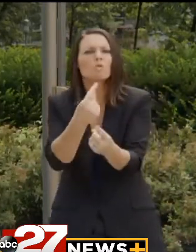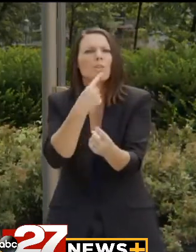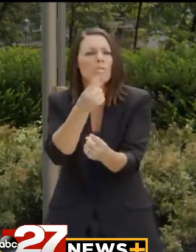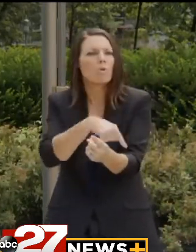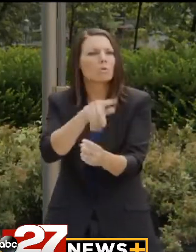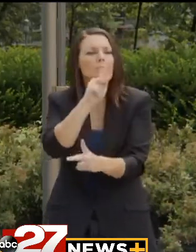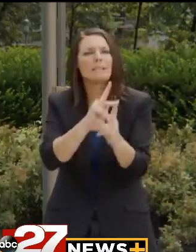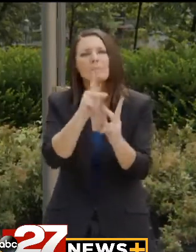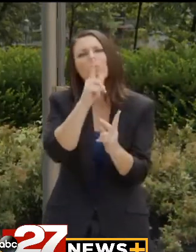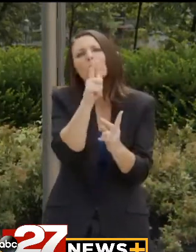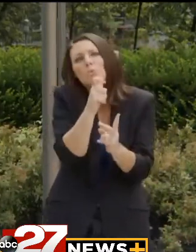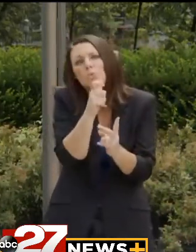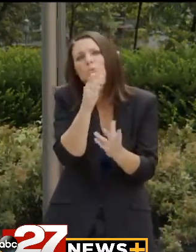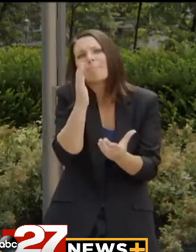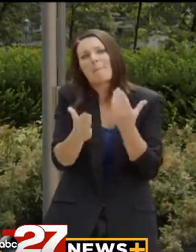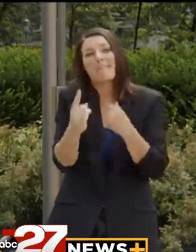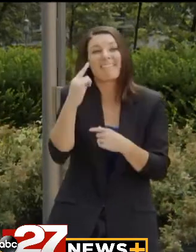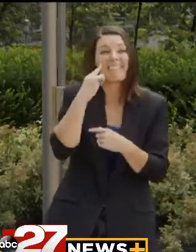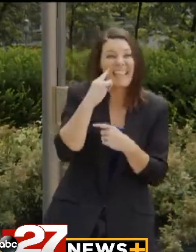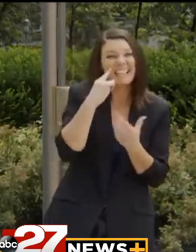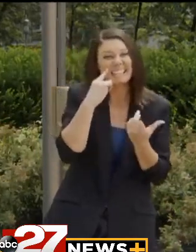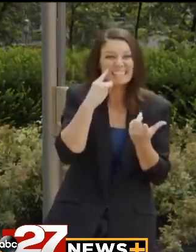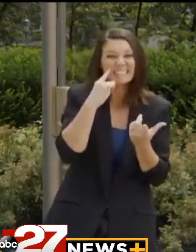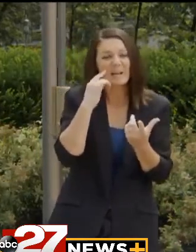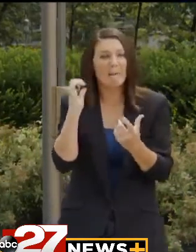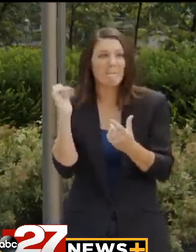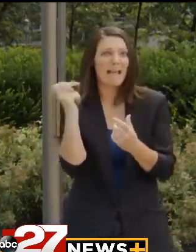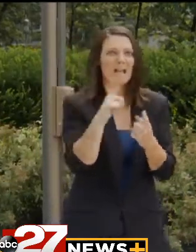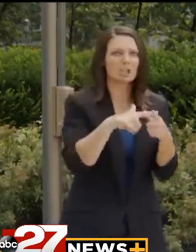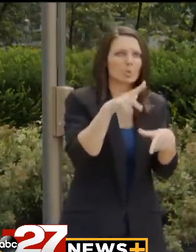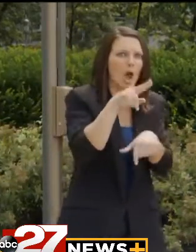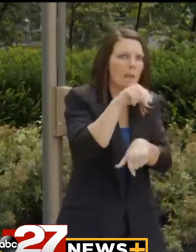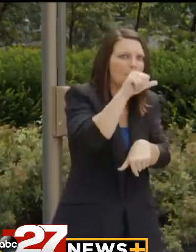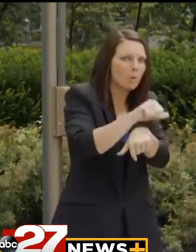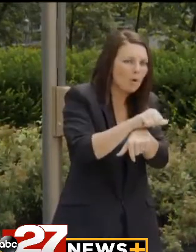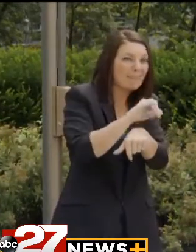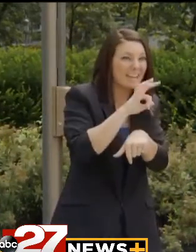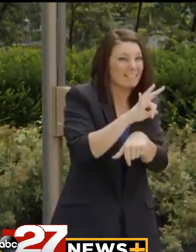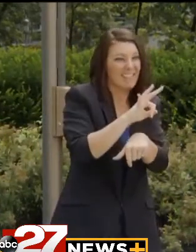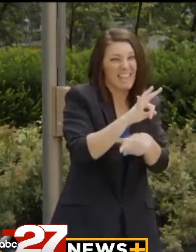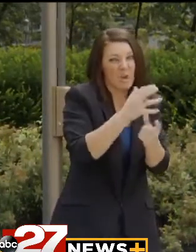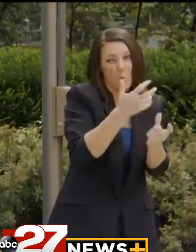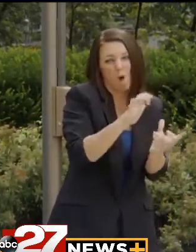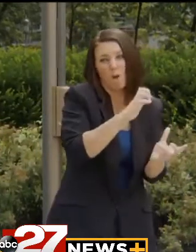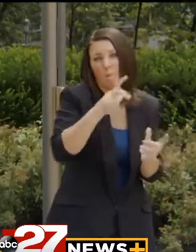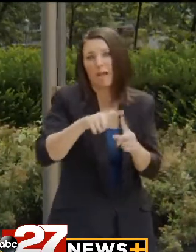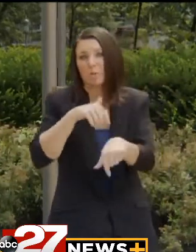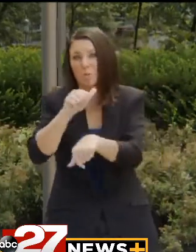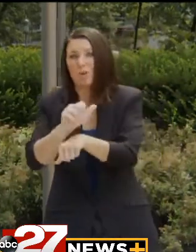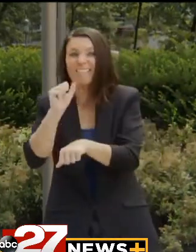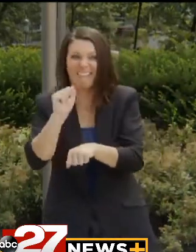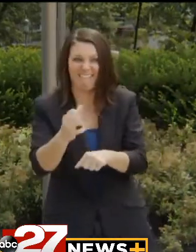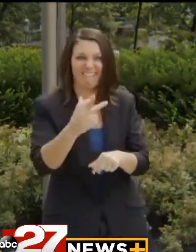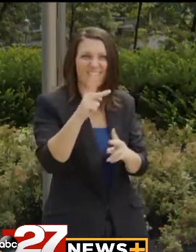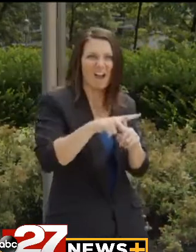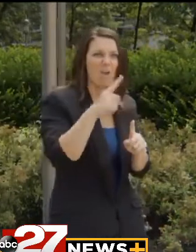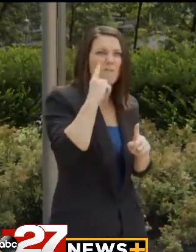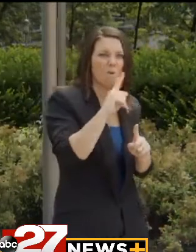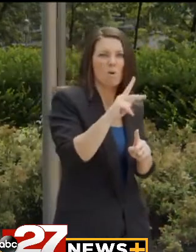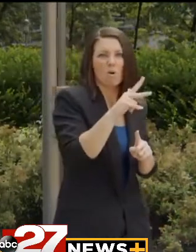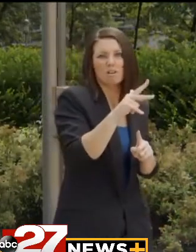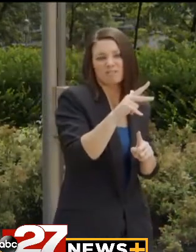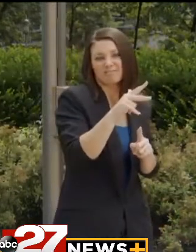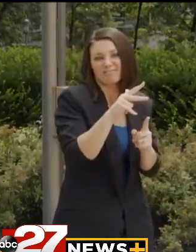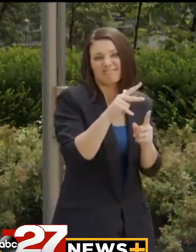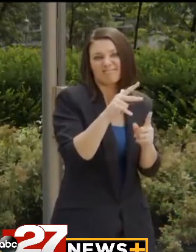say to those people who may think to turn to unemployment again? Can they get that if they choose to not go back to work because of COVID case counts?